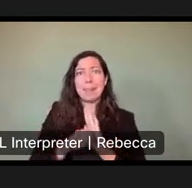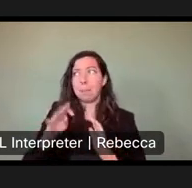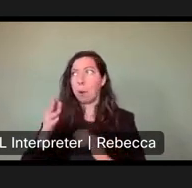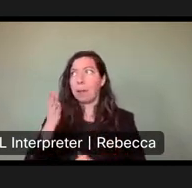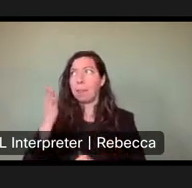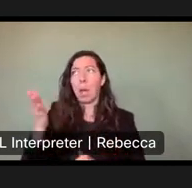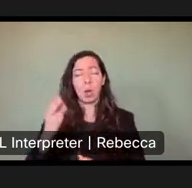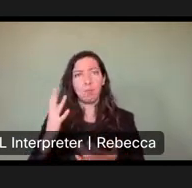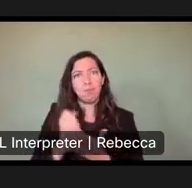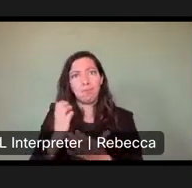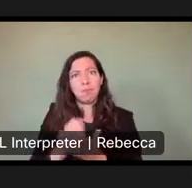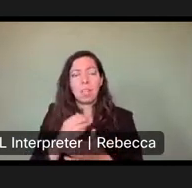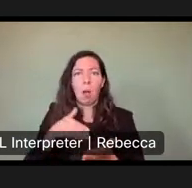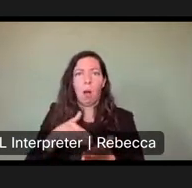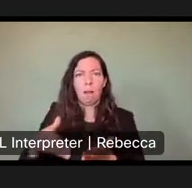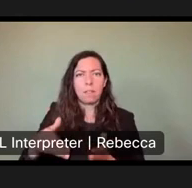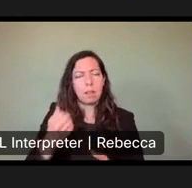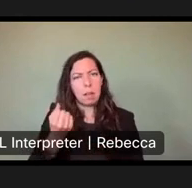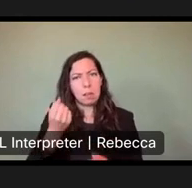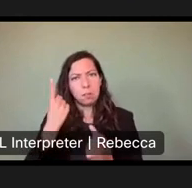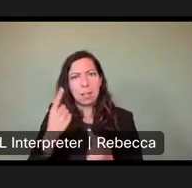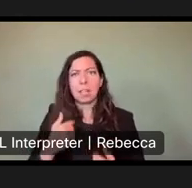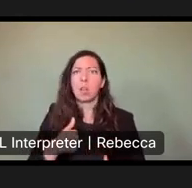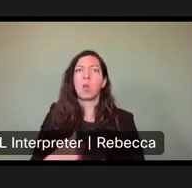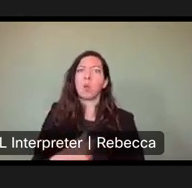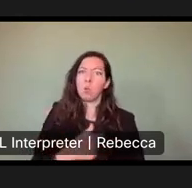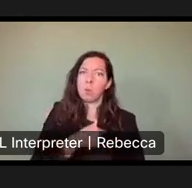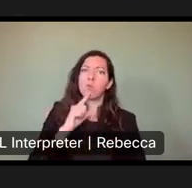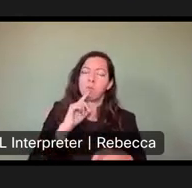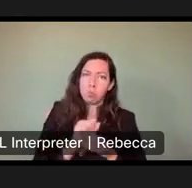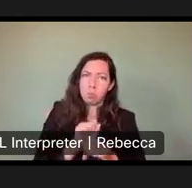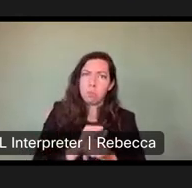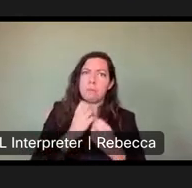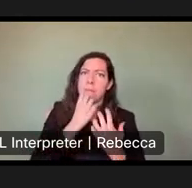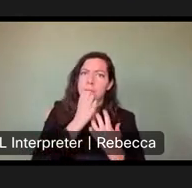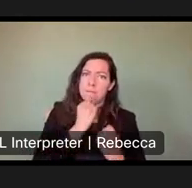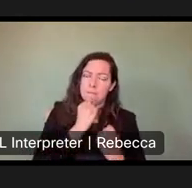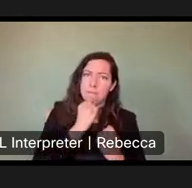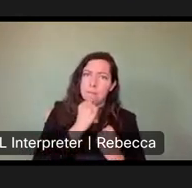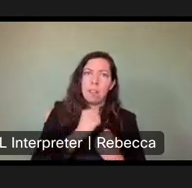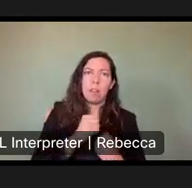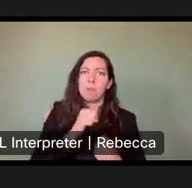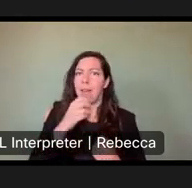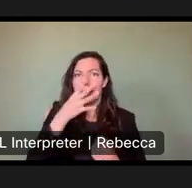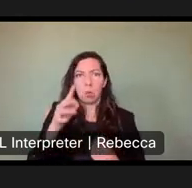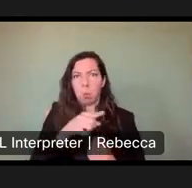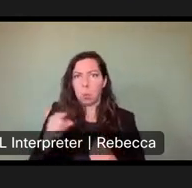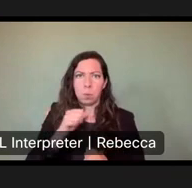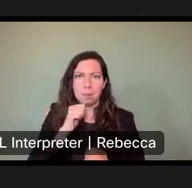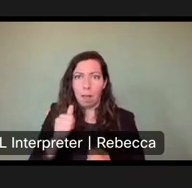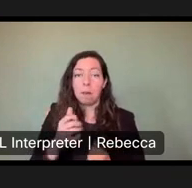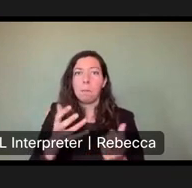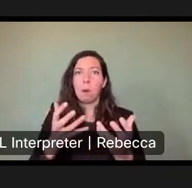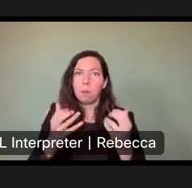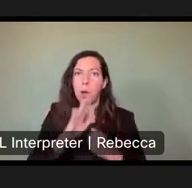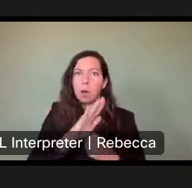not lip service, but we certainly value. That you all can give us good information to consider, because that's what we're going to do. We're going to take